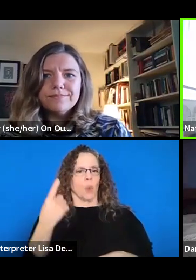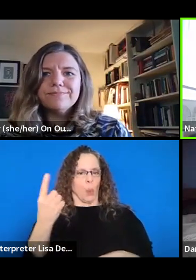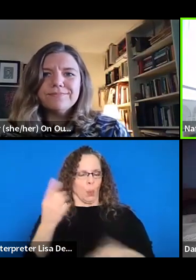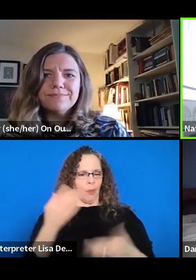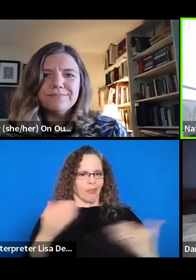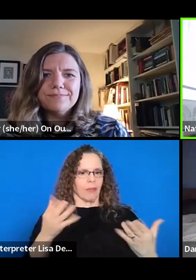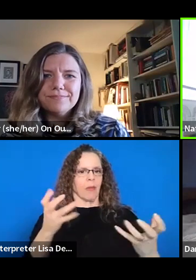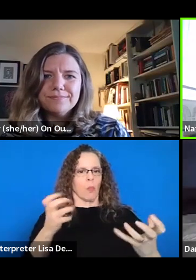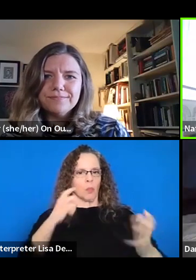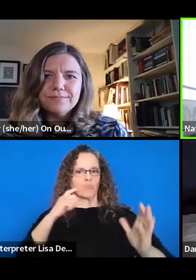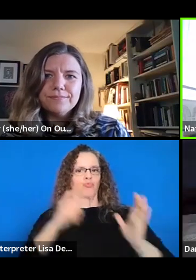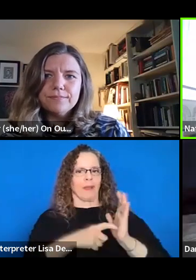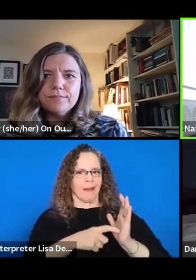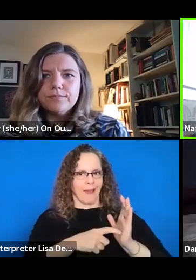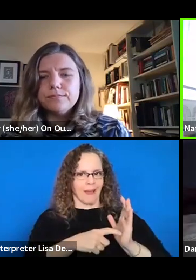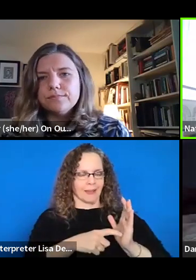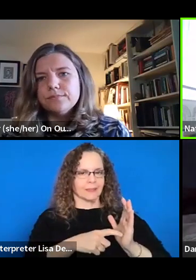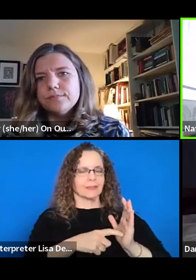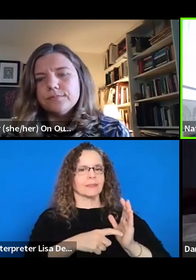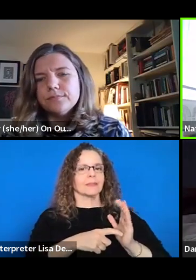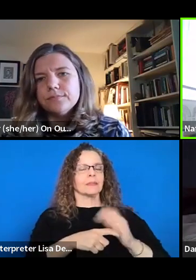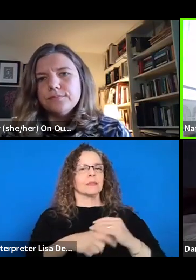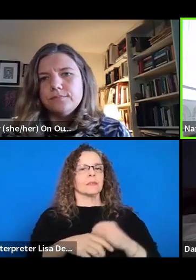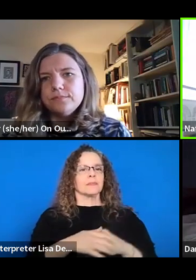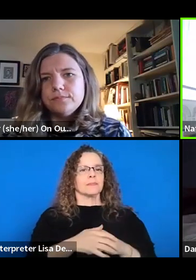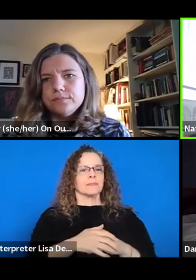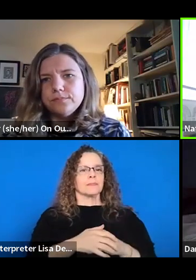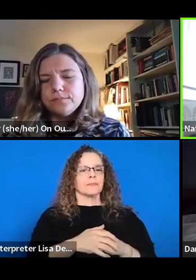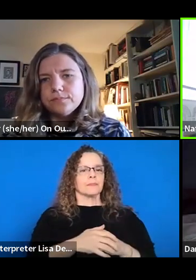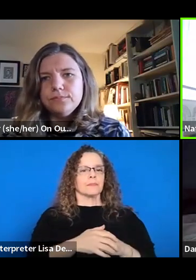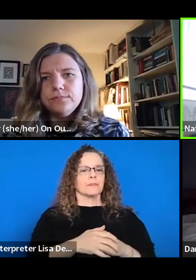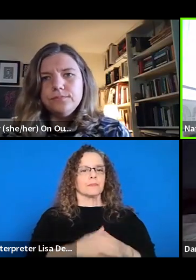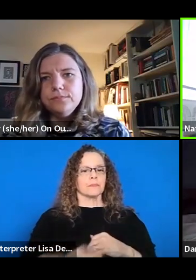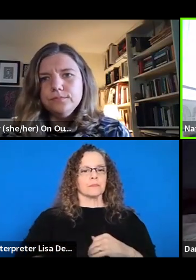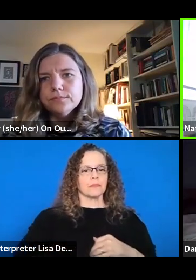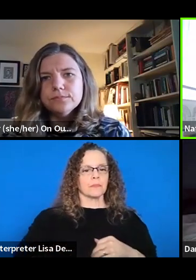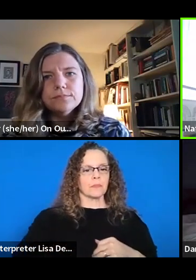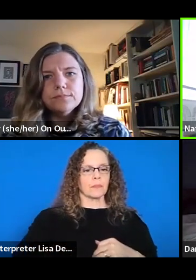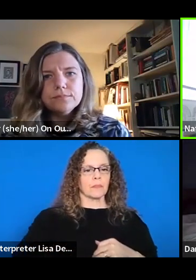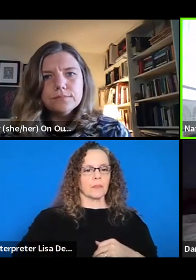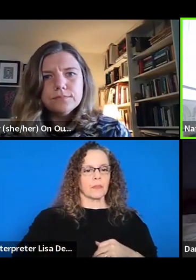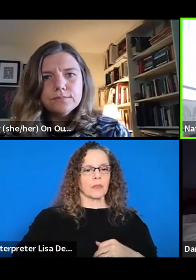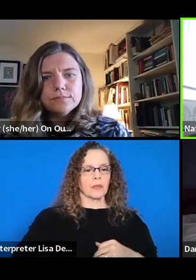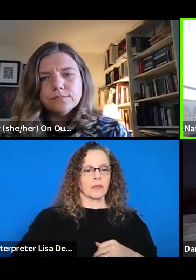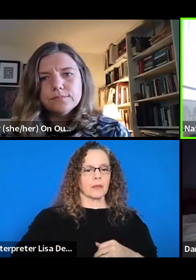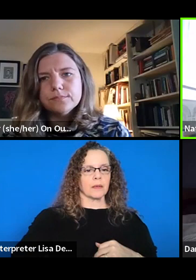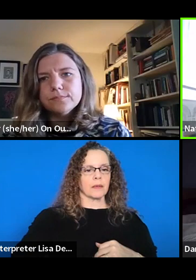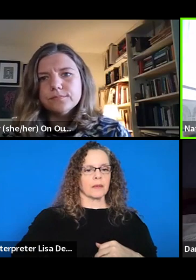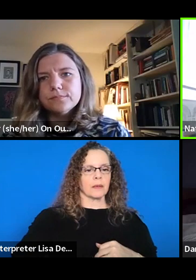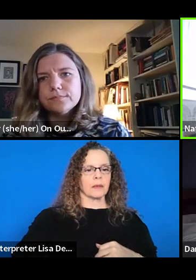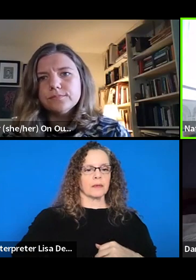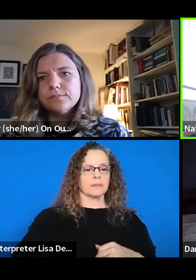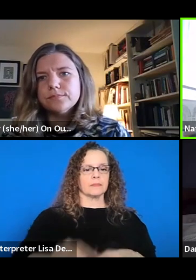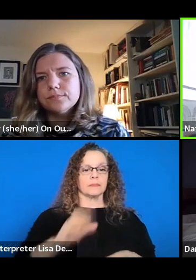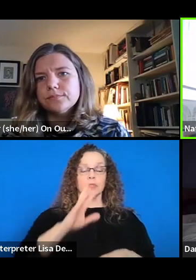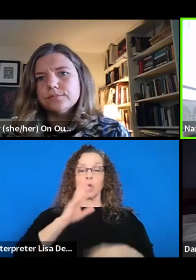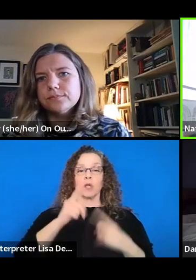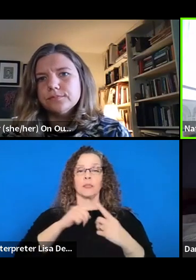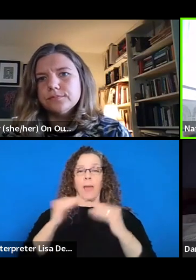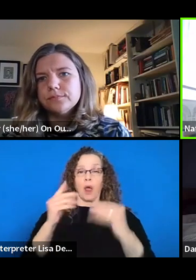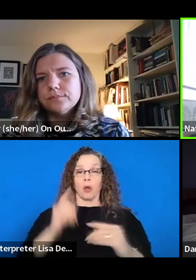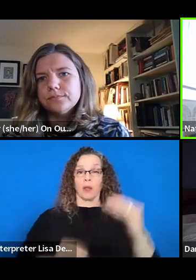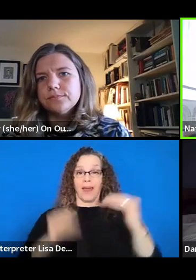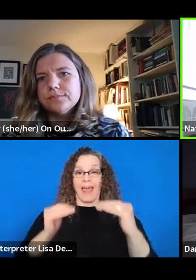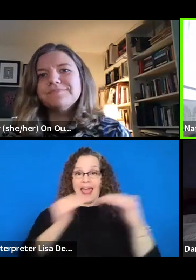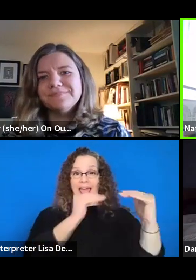a sound designer and associate sound designer on Broadway, um, uh, talks about equity as, um, giving everyone